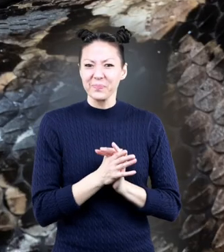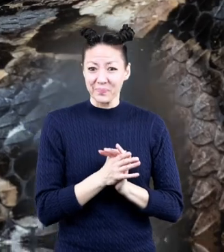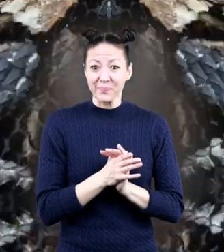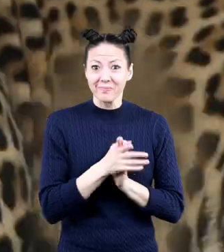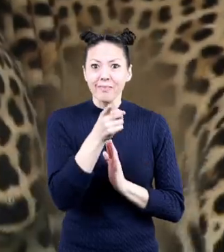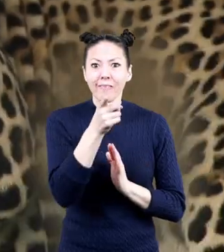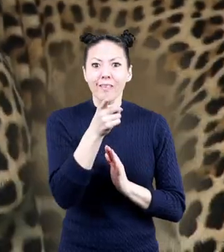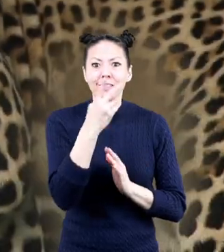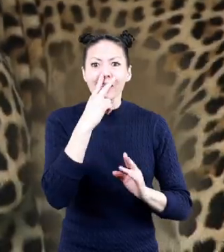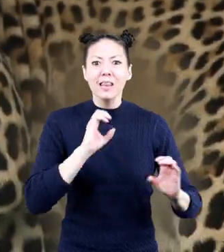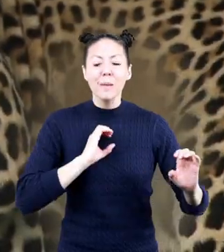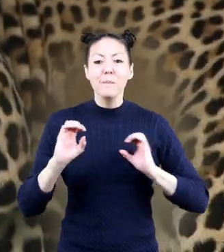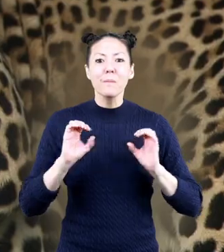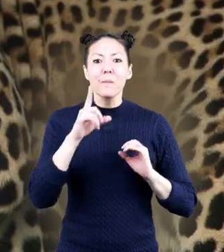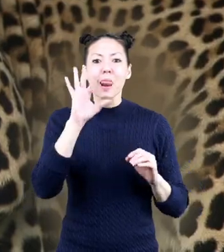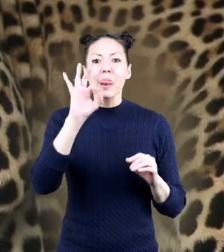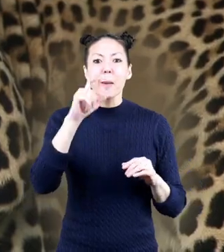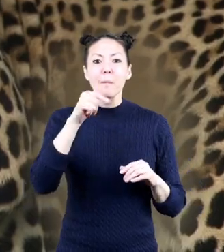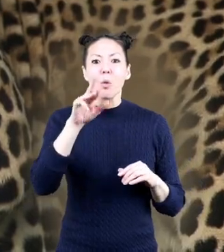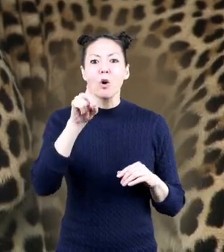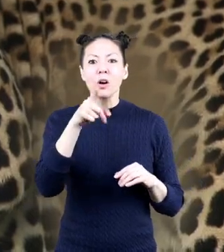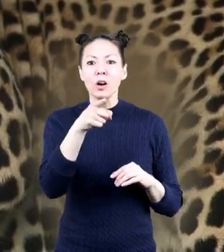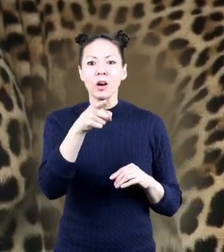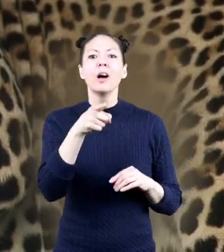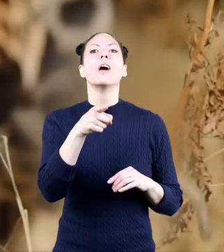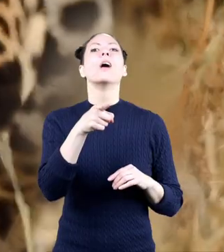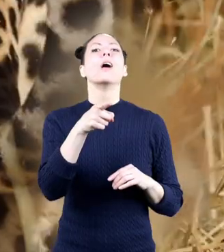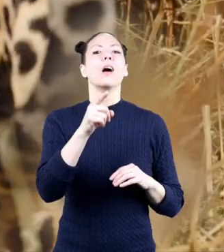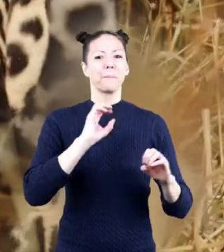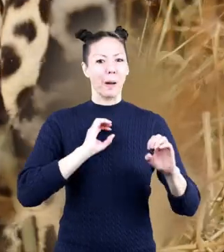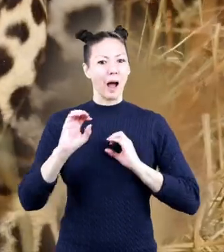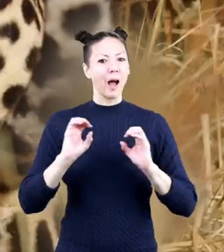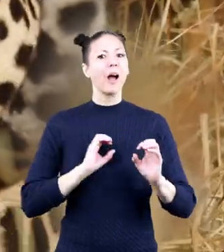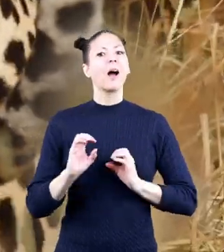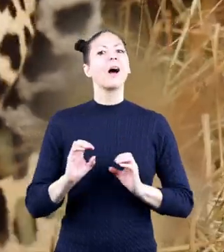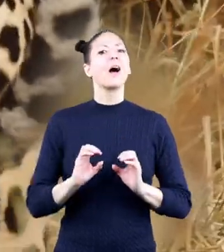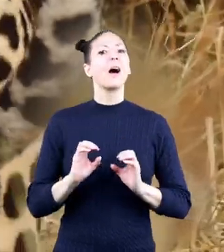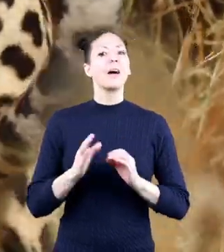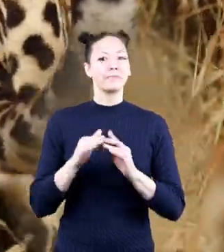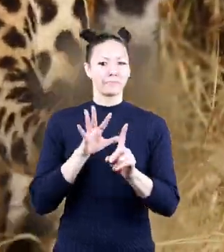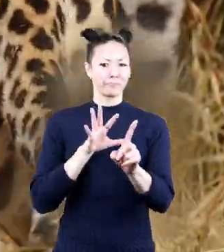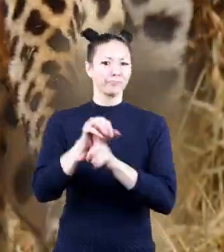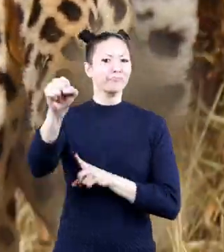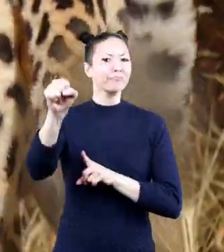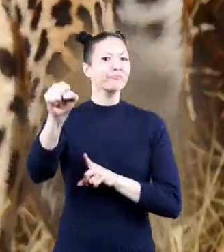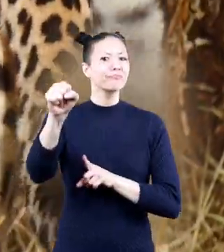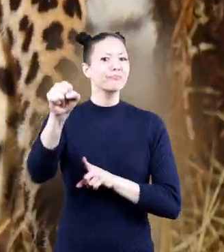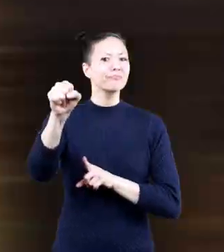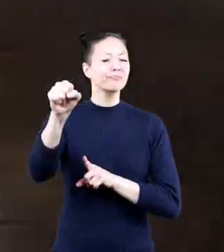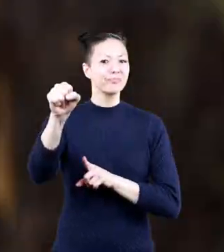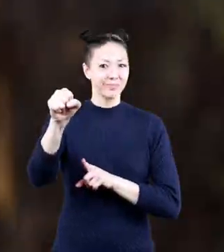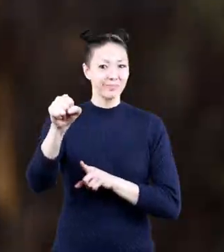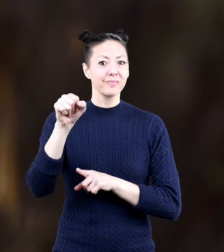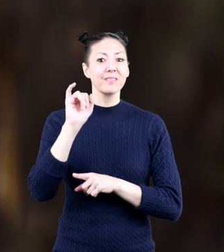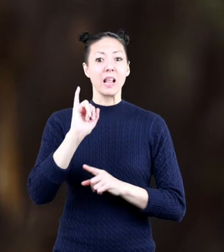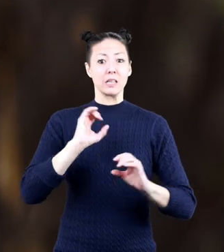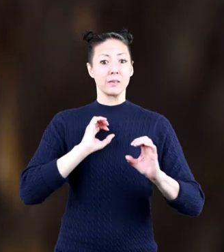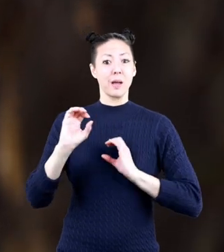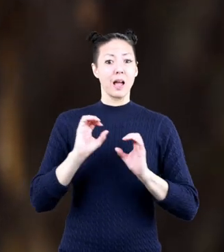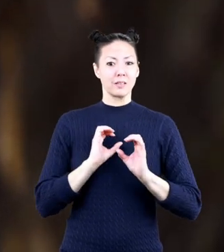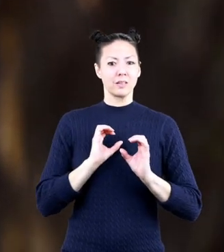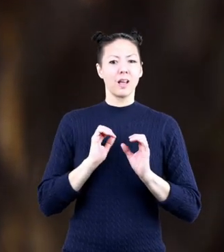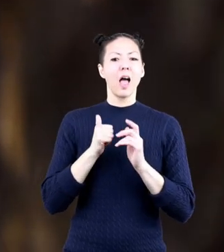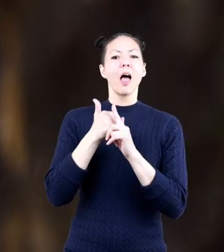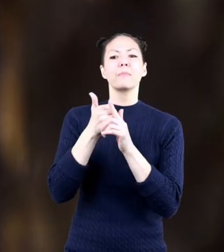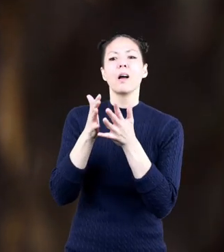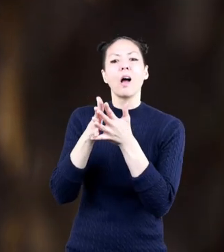Have you ever seen a leopard? Its spotted coat can help the leopard catch its prey. The spotted coat